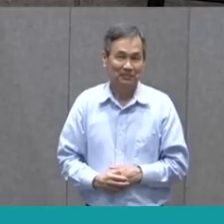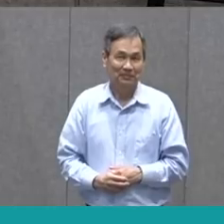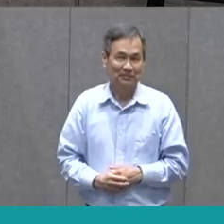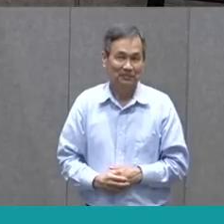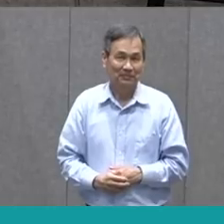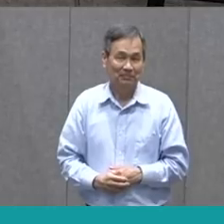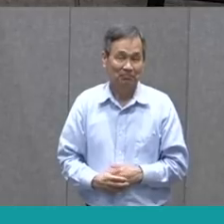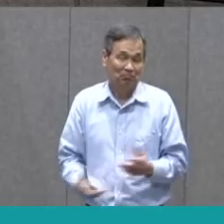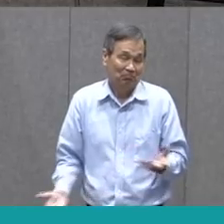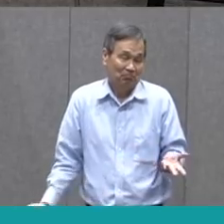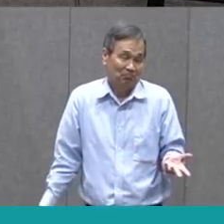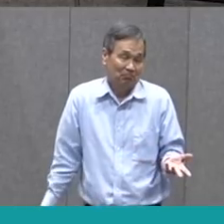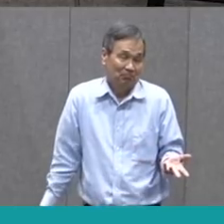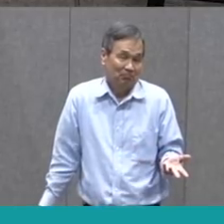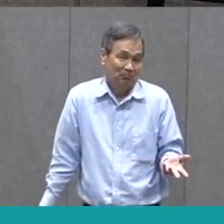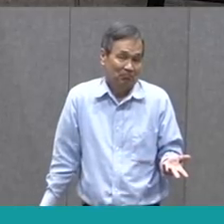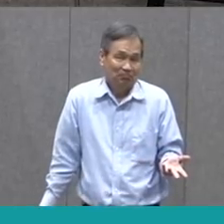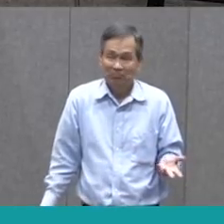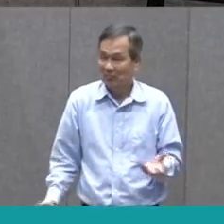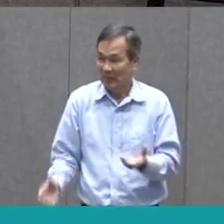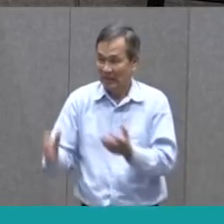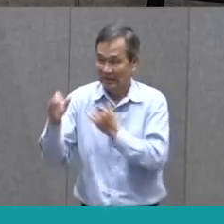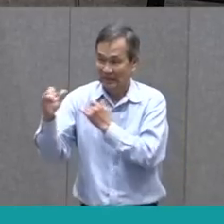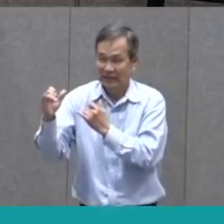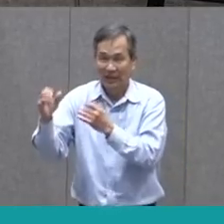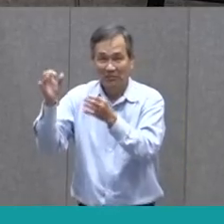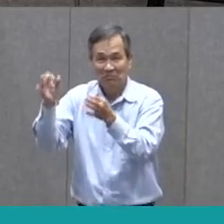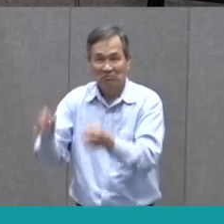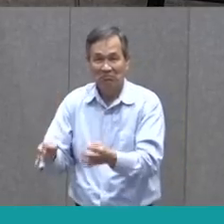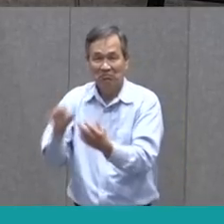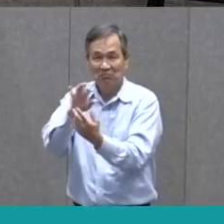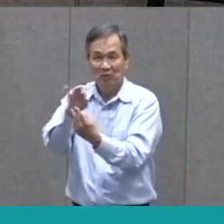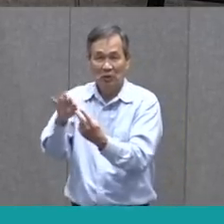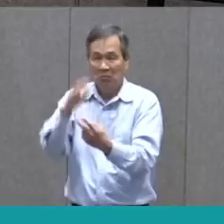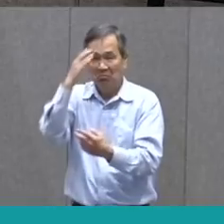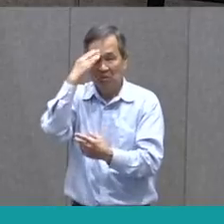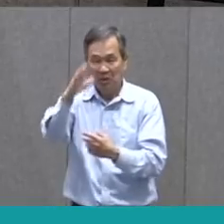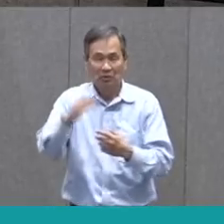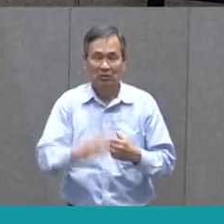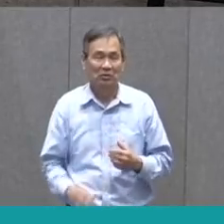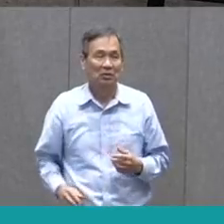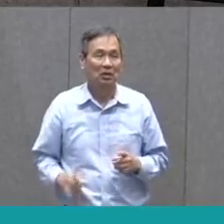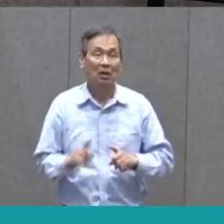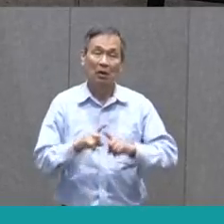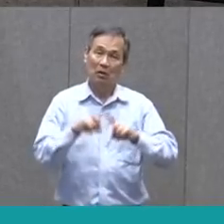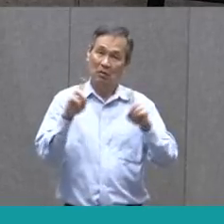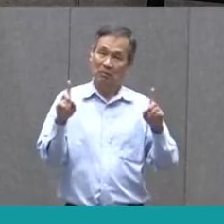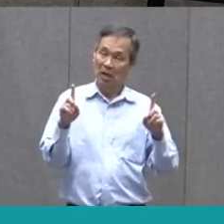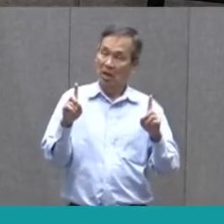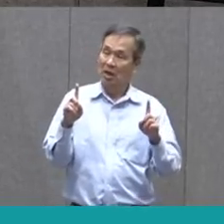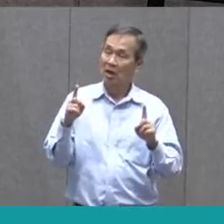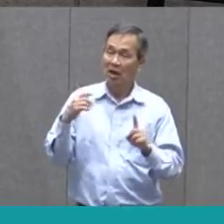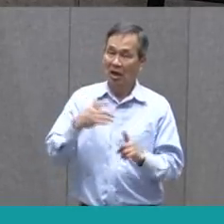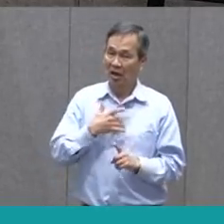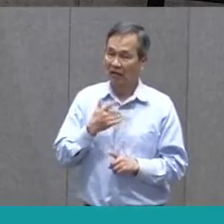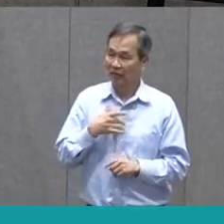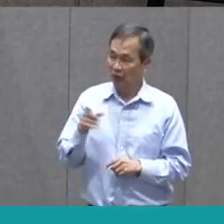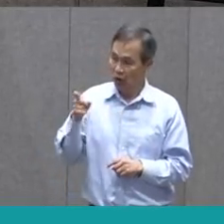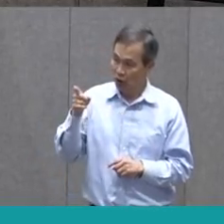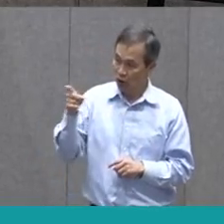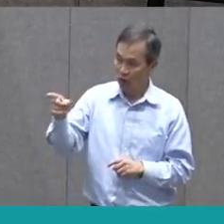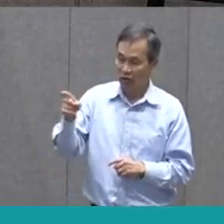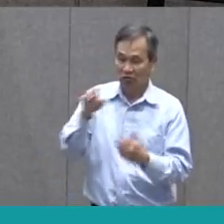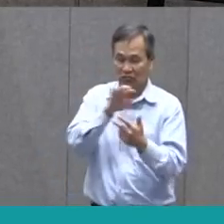I'm not sure if I would make the same choice or not, but I think the choice she made turned out